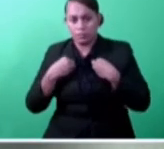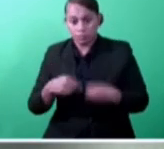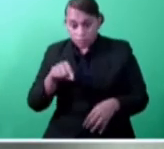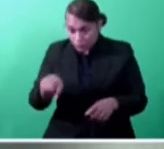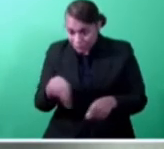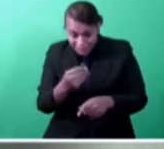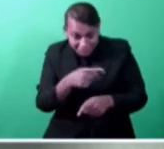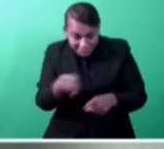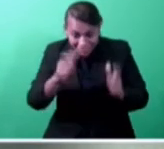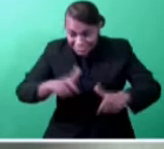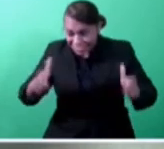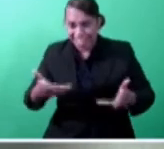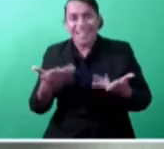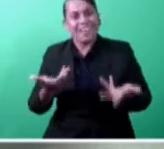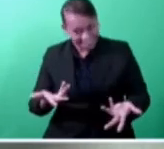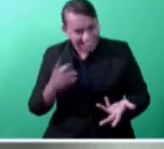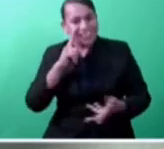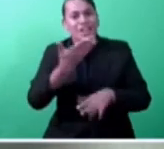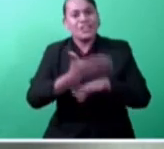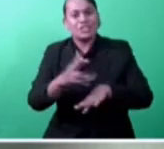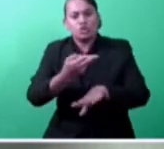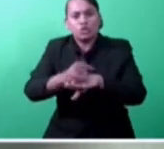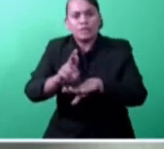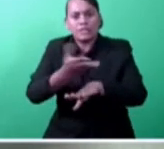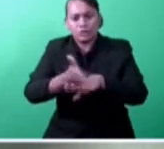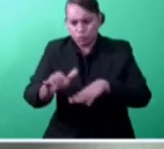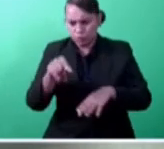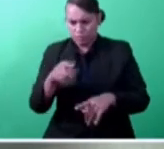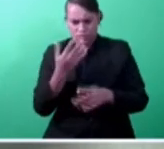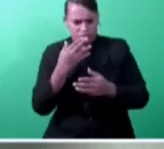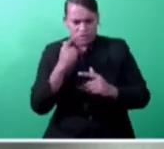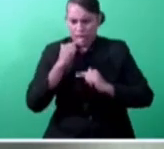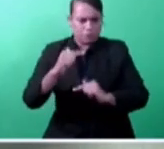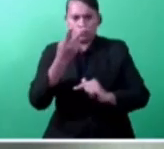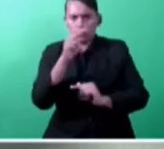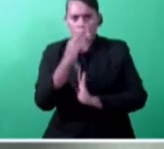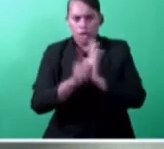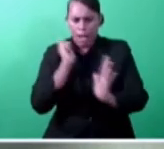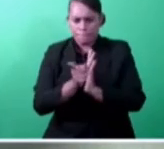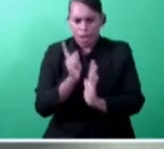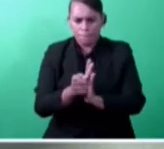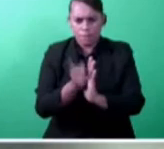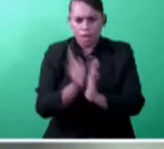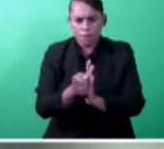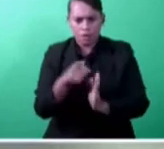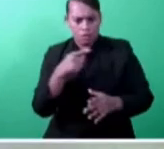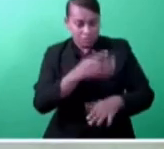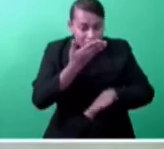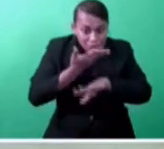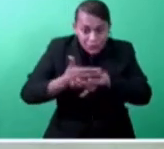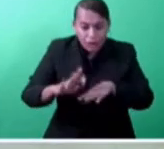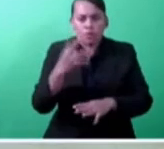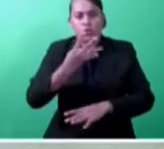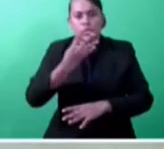to issue the renewal of business licenses in less than 24 hours whilst new business licenses met the 48-hour